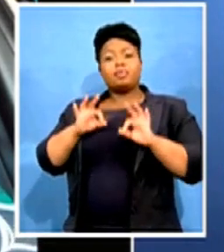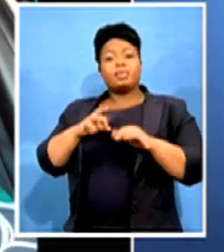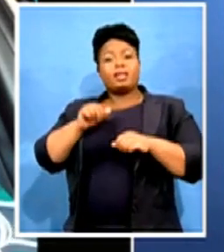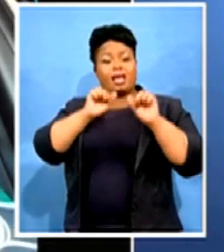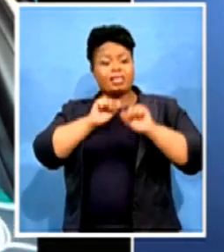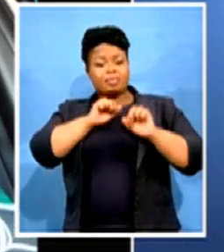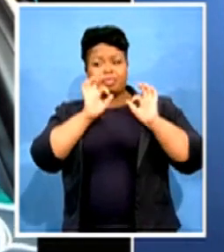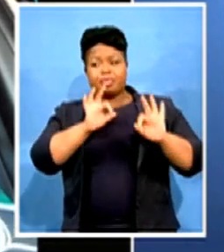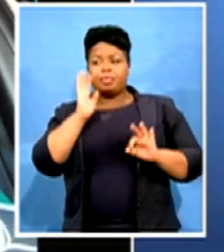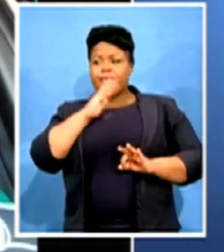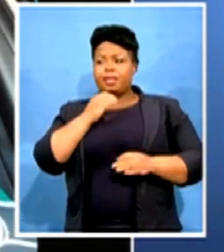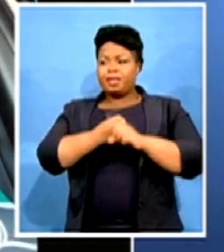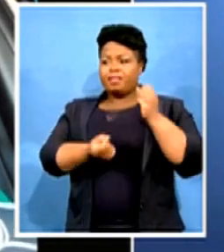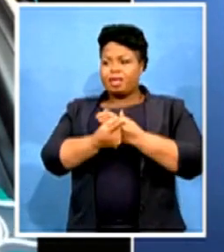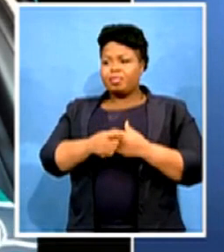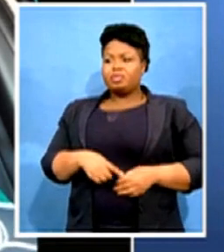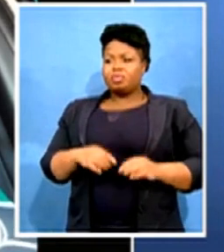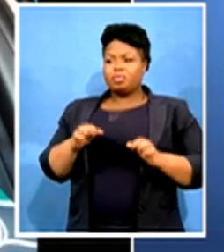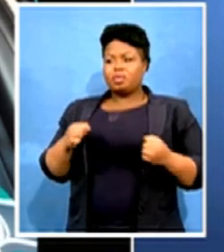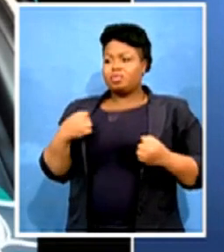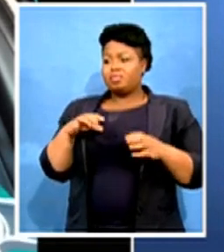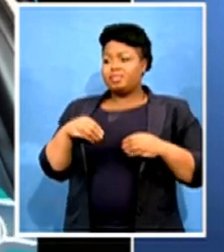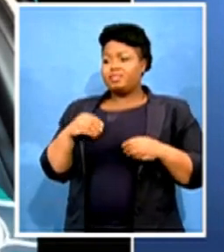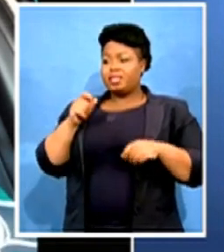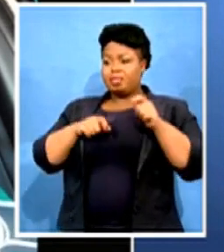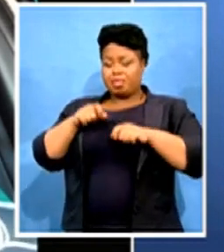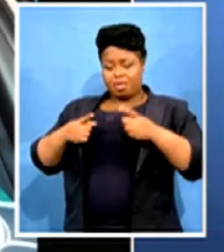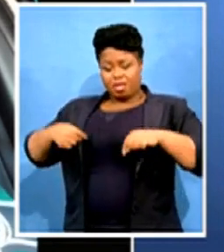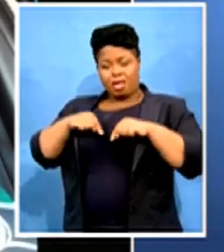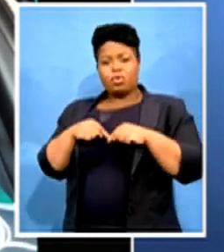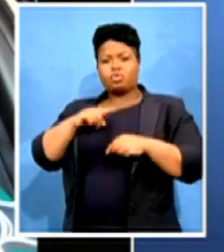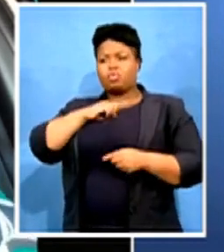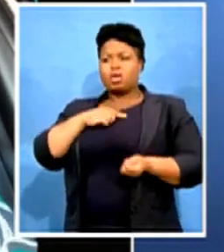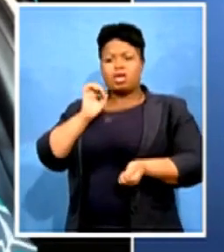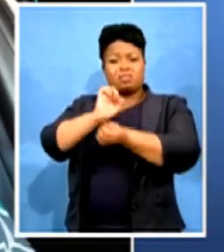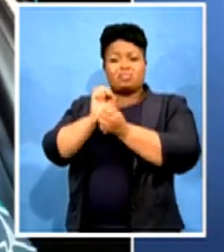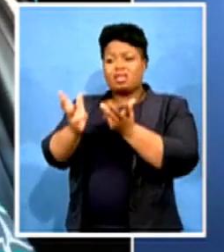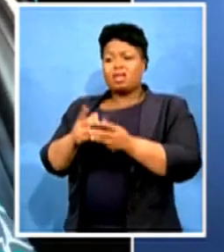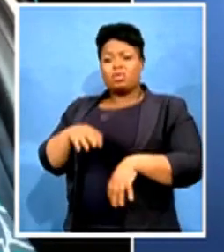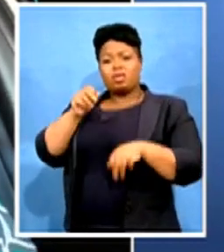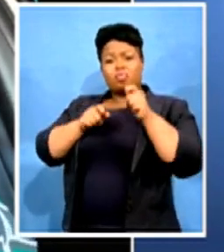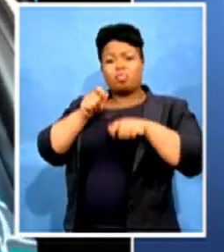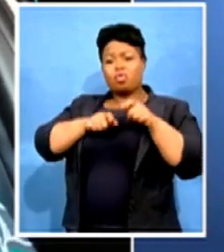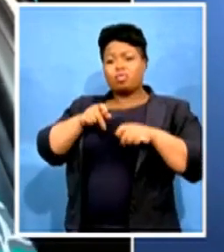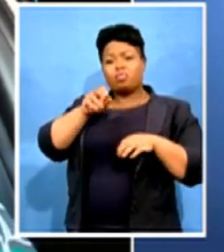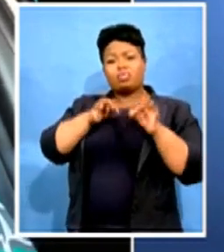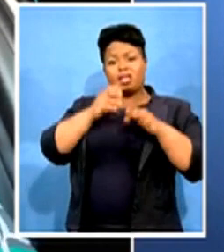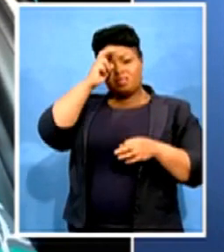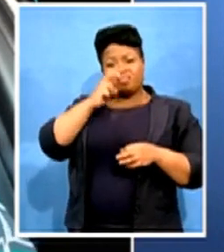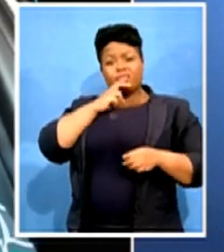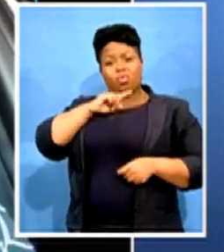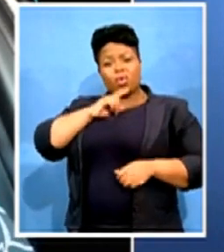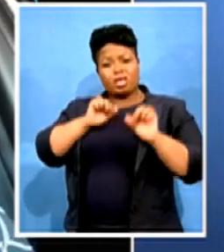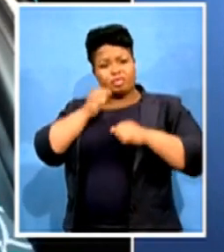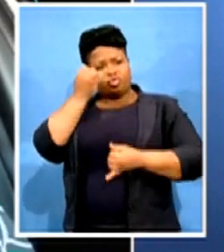our people are crucified and their political profile is dented because of the wrong assessment, which cannot be tested to be